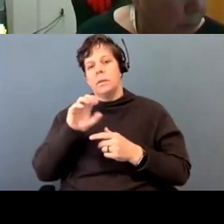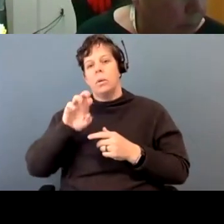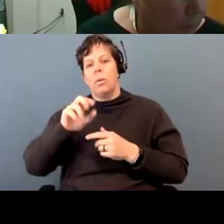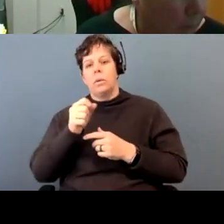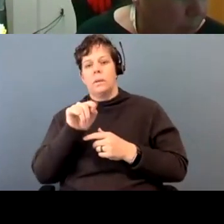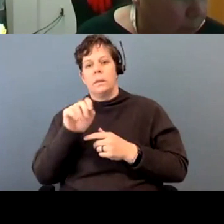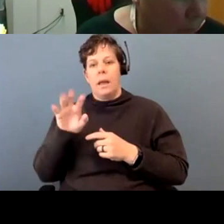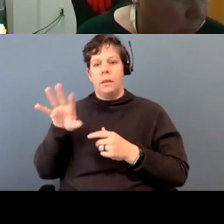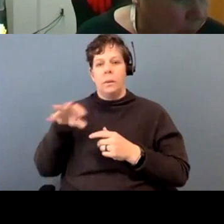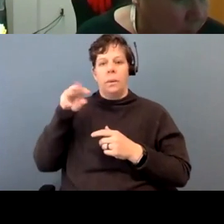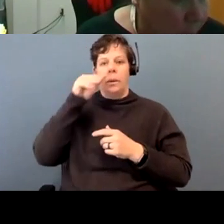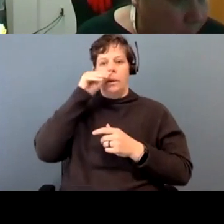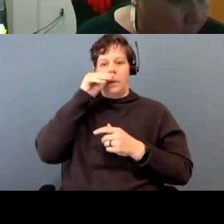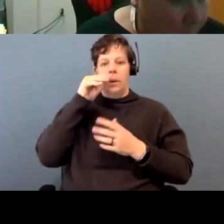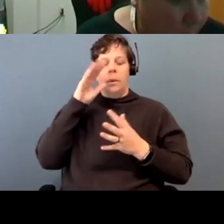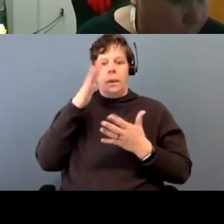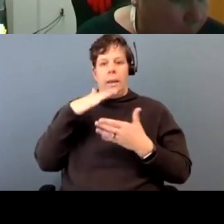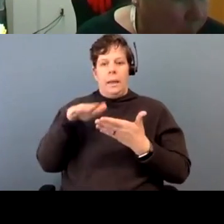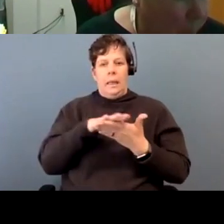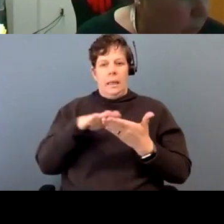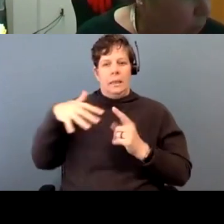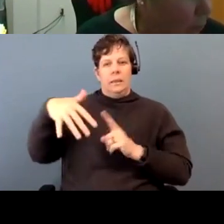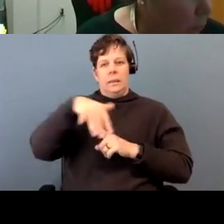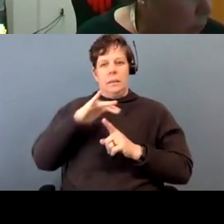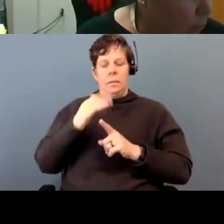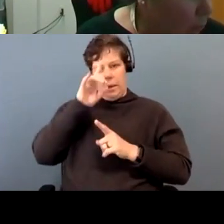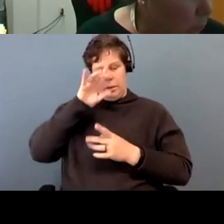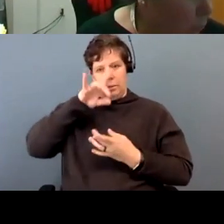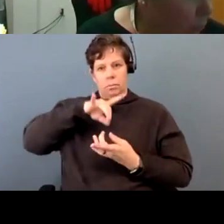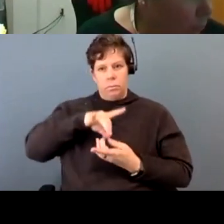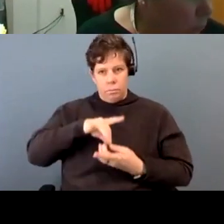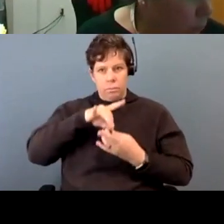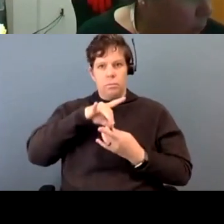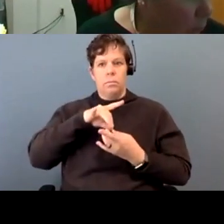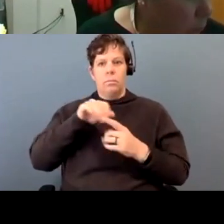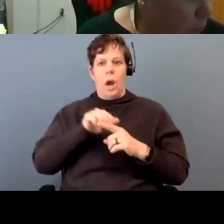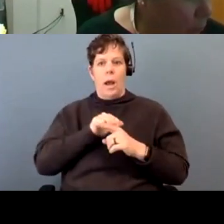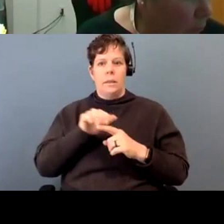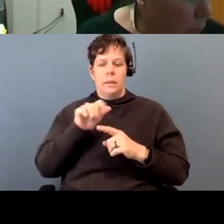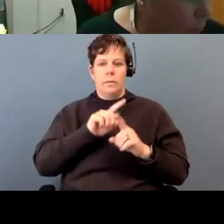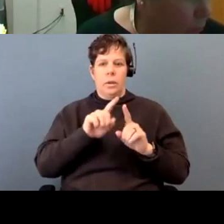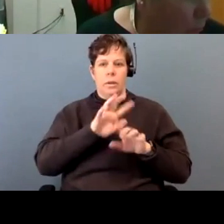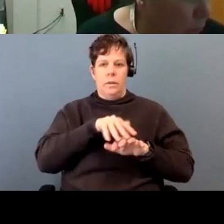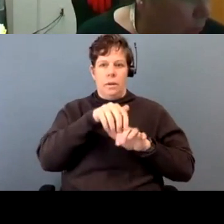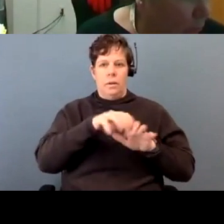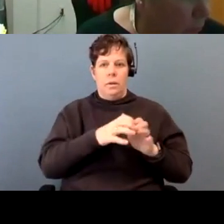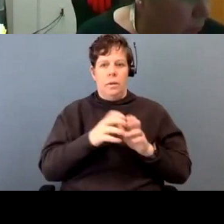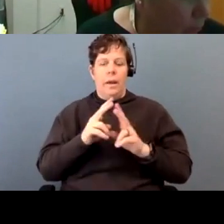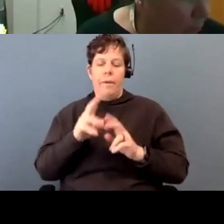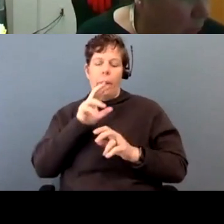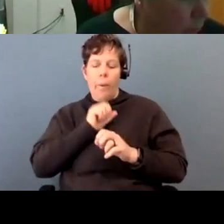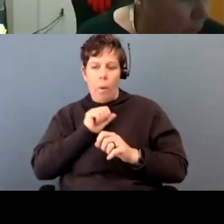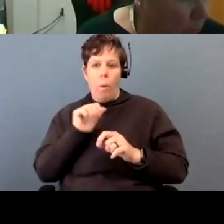carries prayers. It cleanses the space. It's a grounding practice for us. Um, and, and it's old, it's a very old, old practice